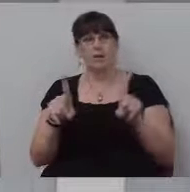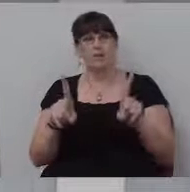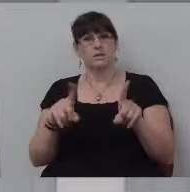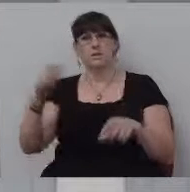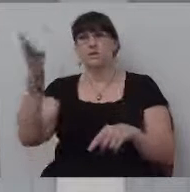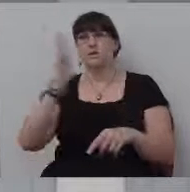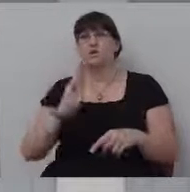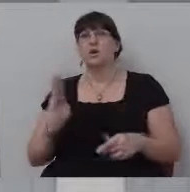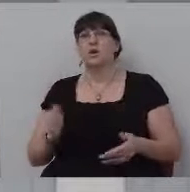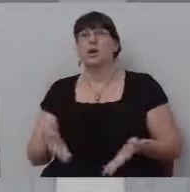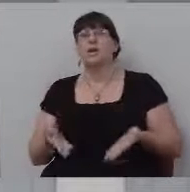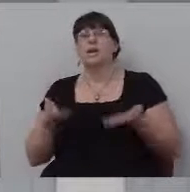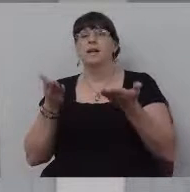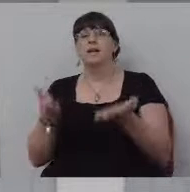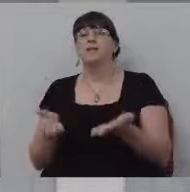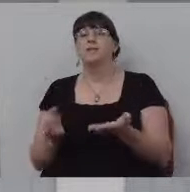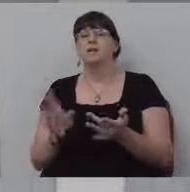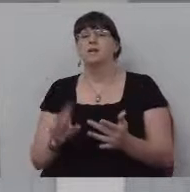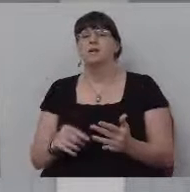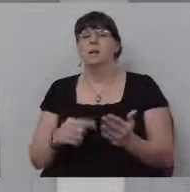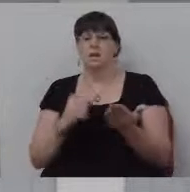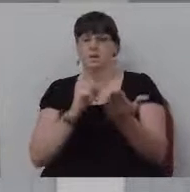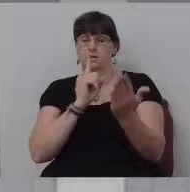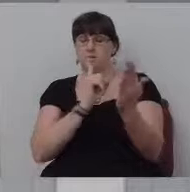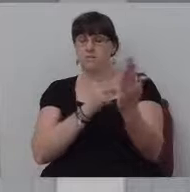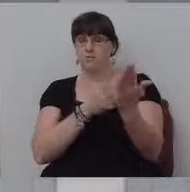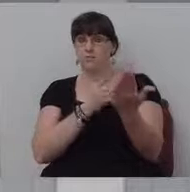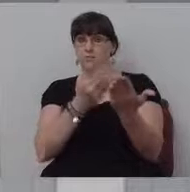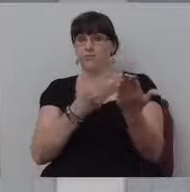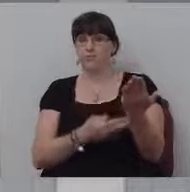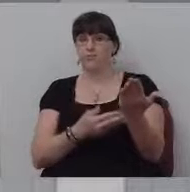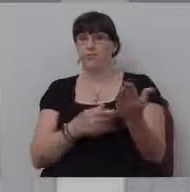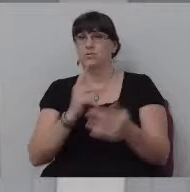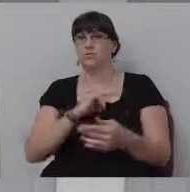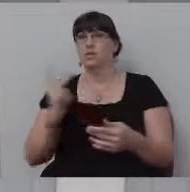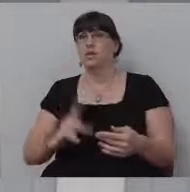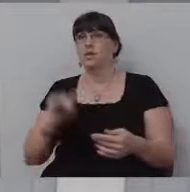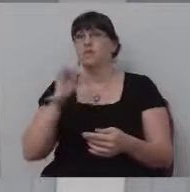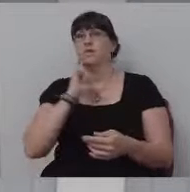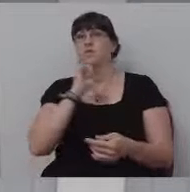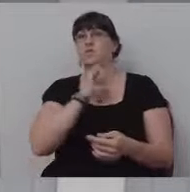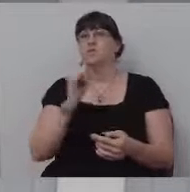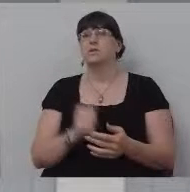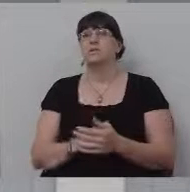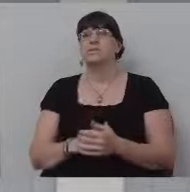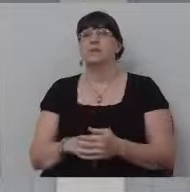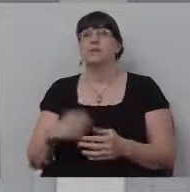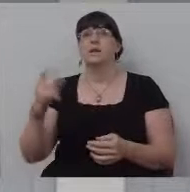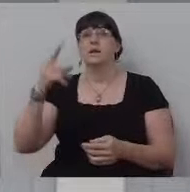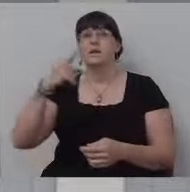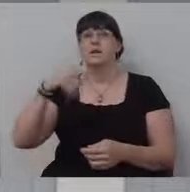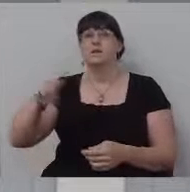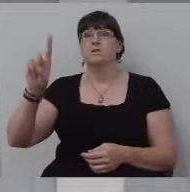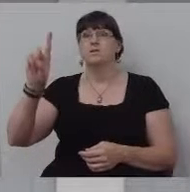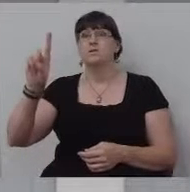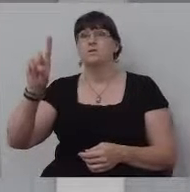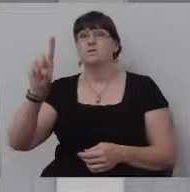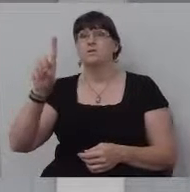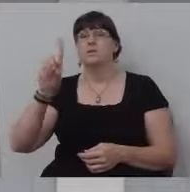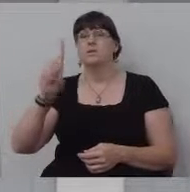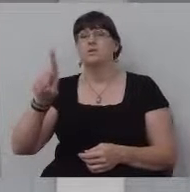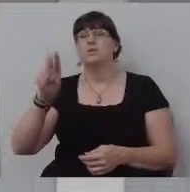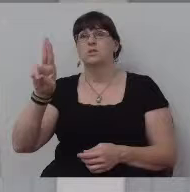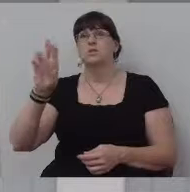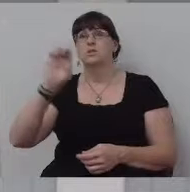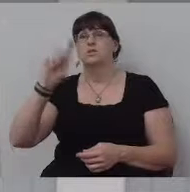that God had given a very specific instruction to the king of Israel. In Deuteronomy chapter 17 and verse 16, by the way, this is an